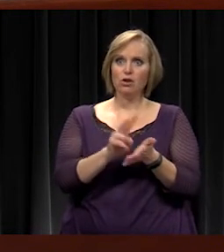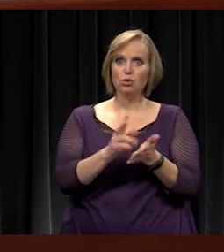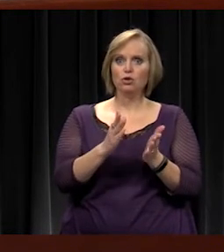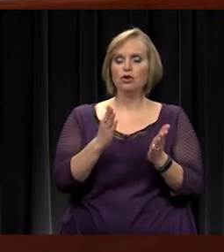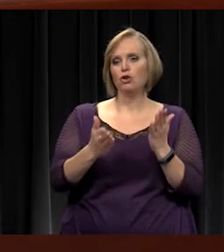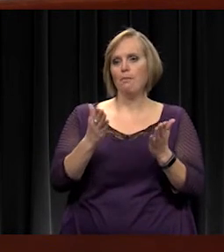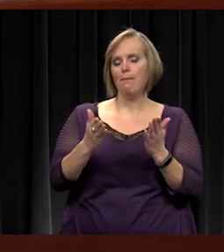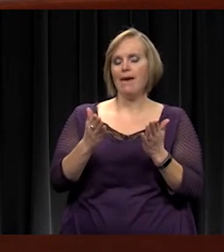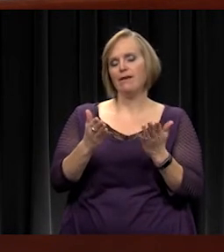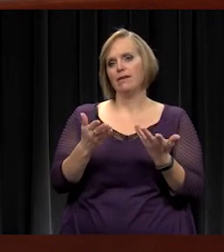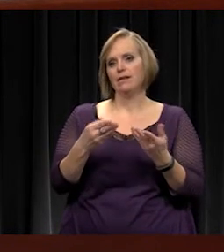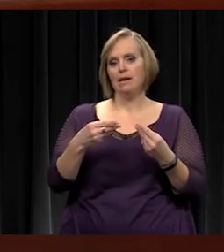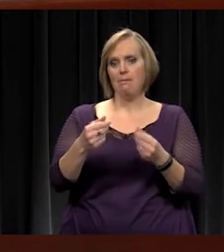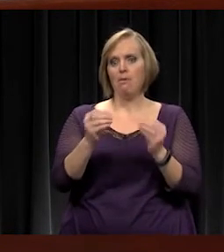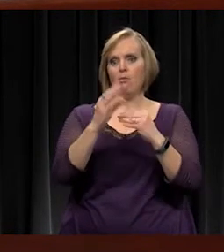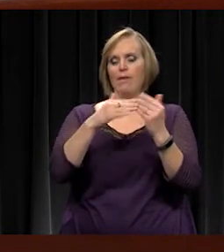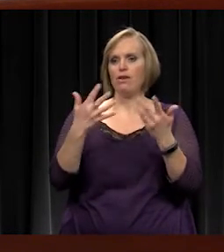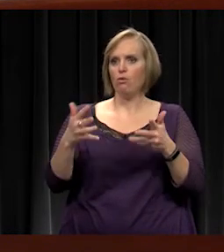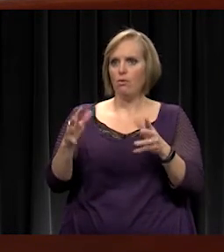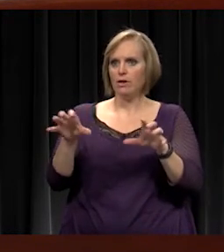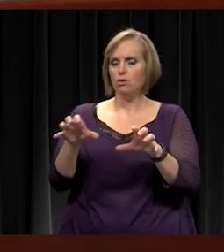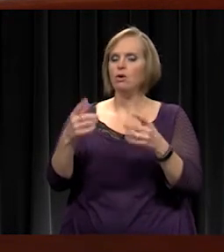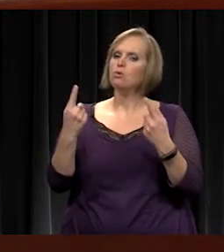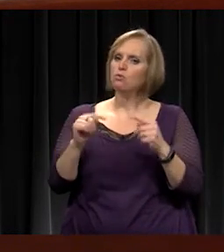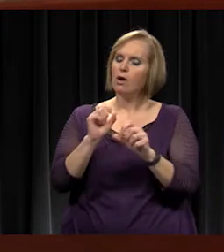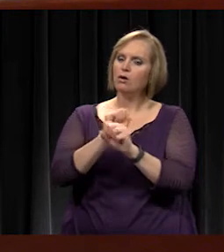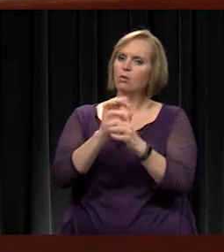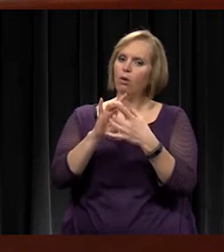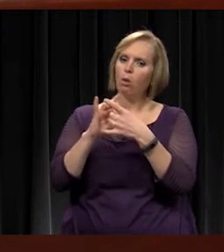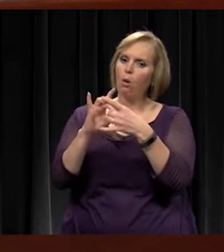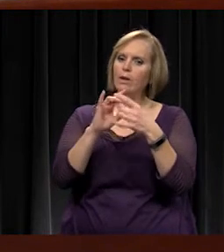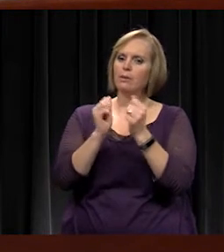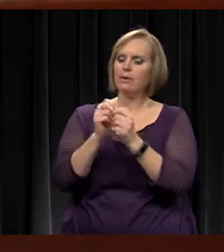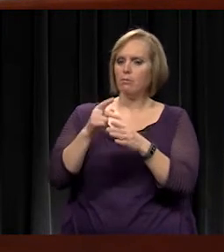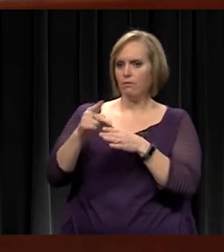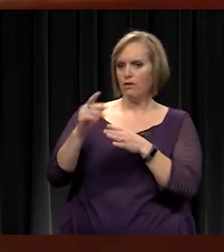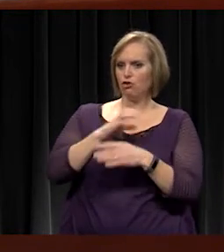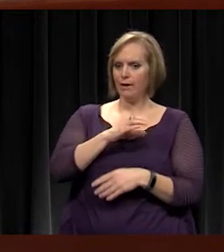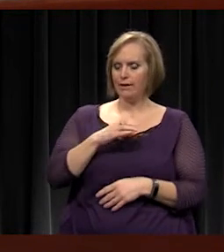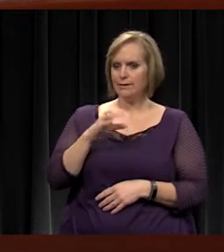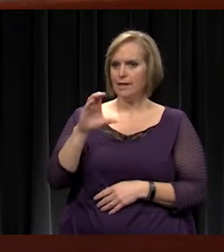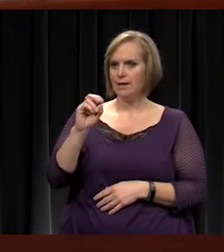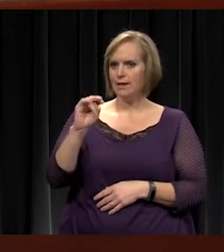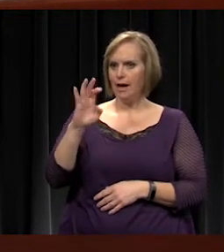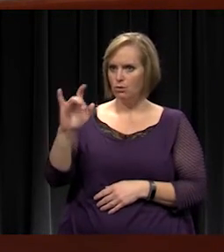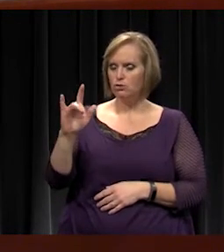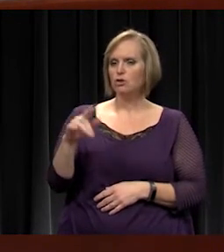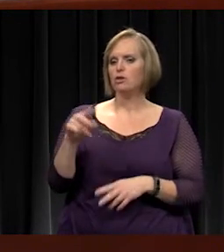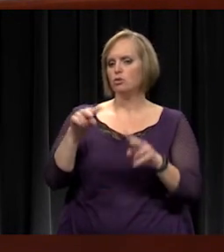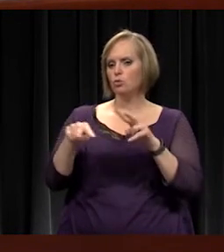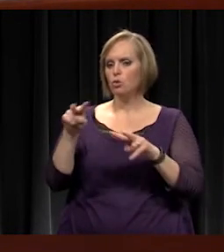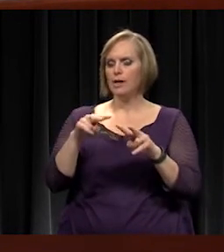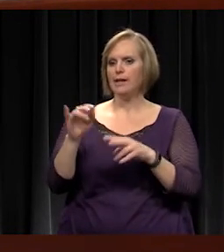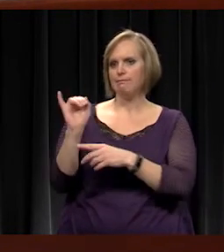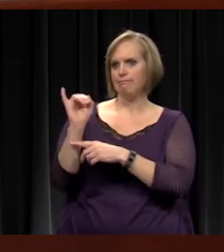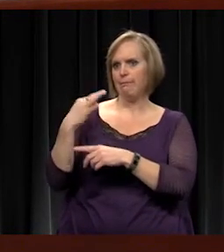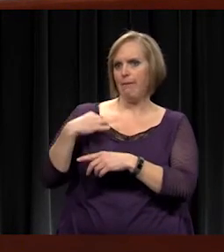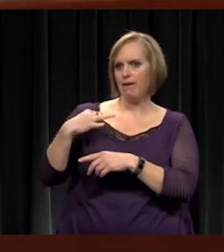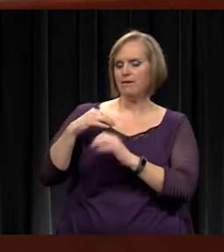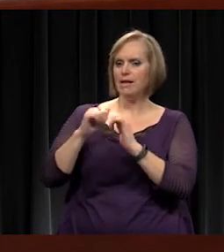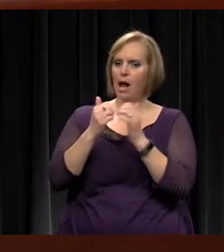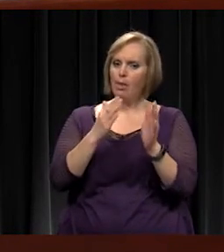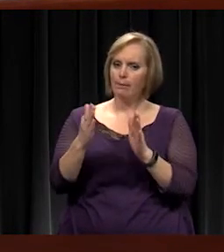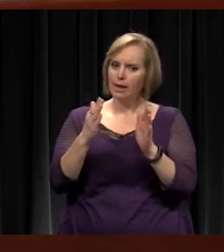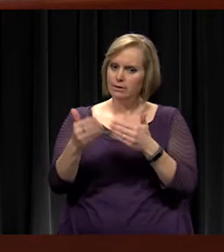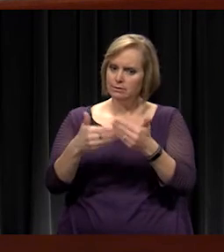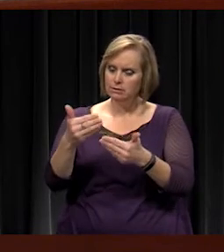We try to work locally with our professional counsel and look at benefits and how the plans play out and it's been very important to us